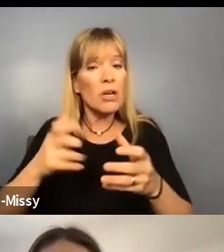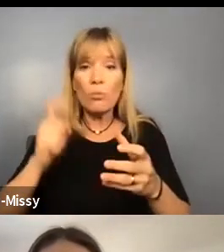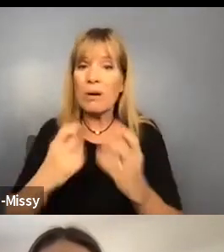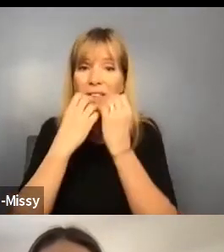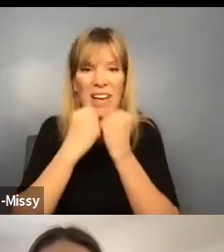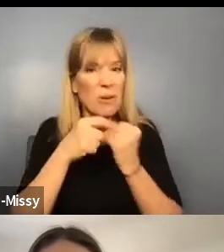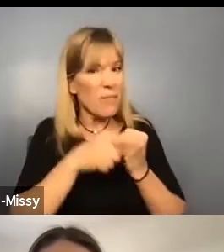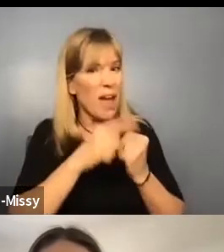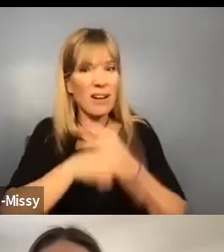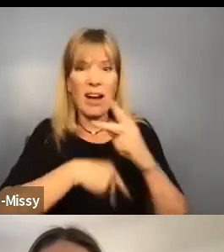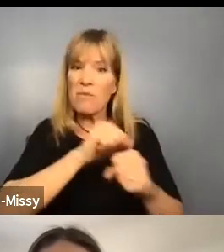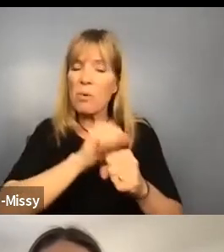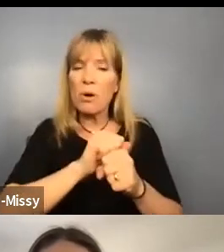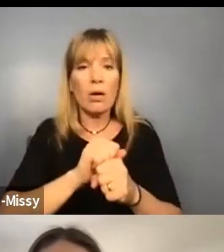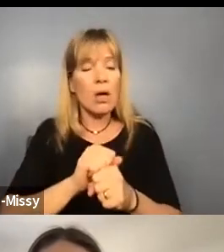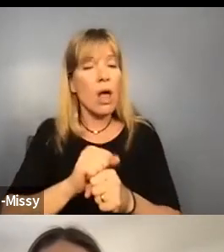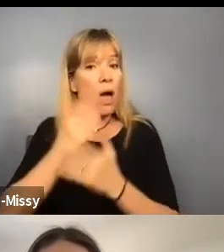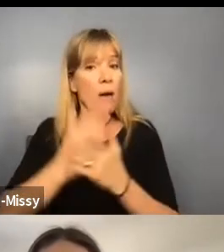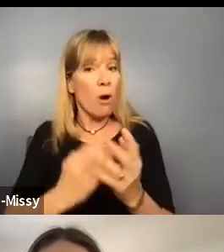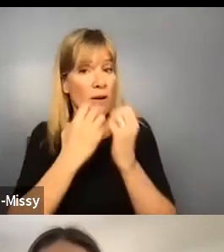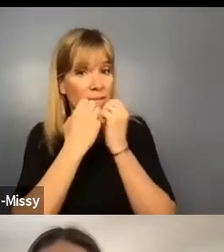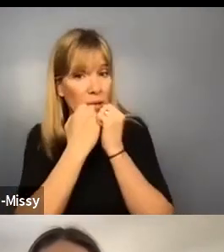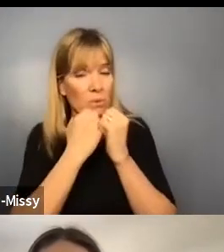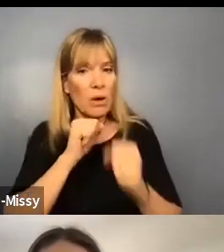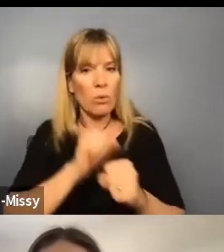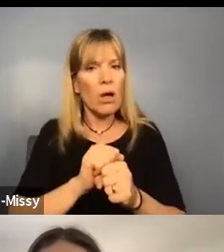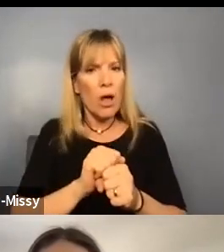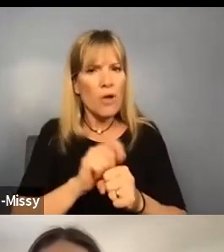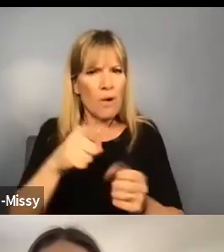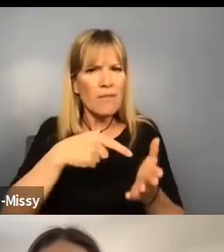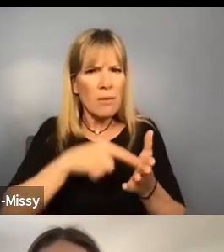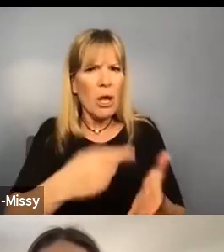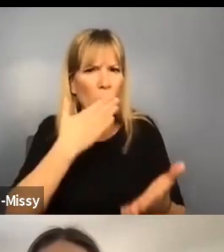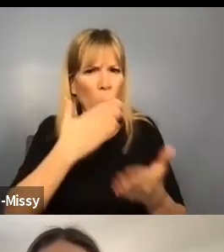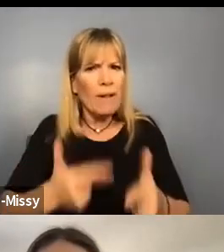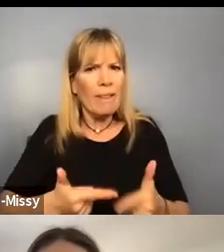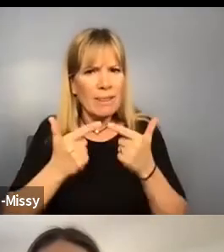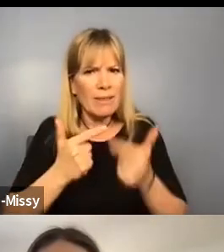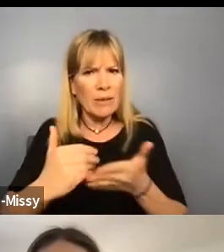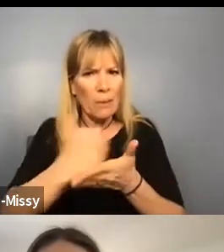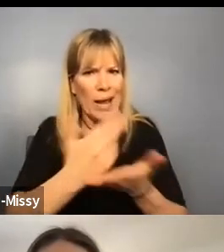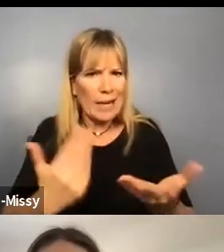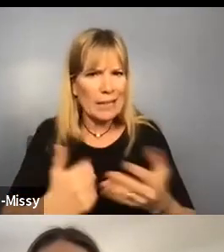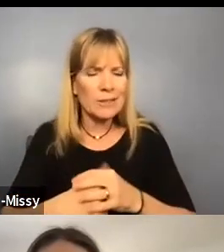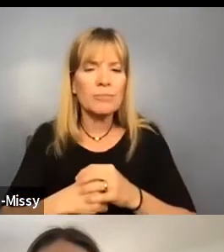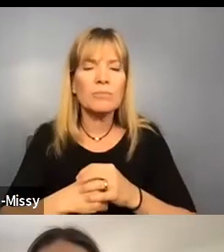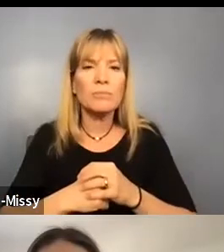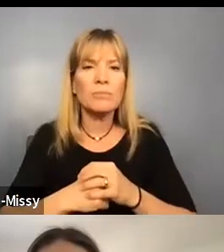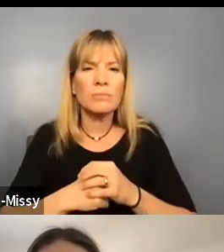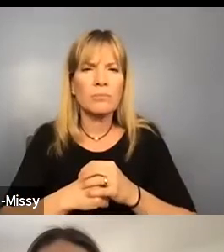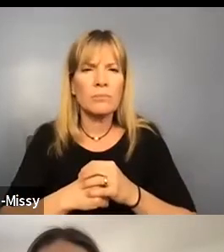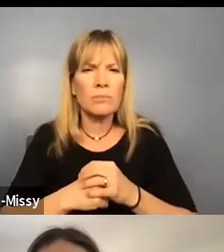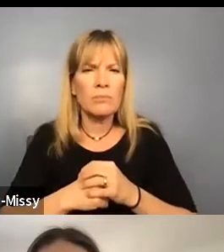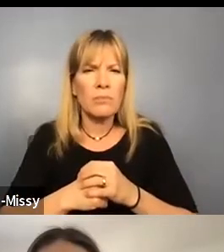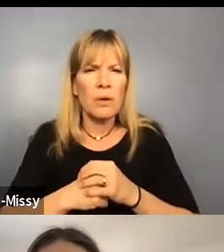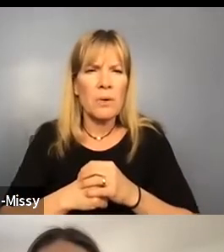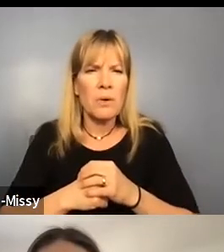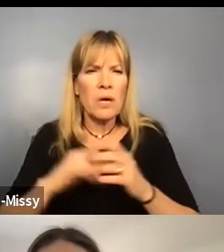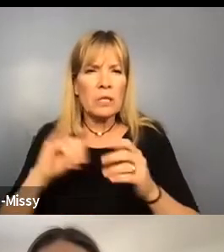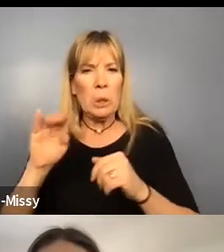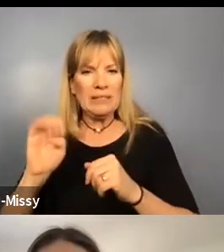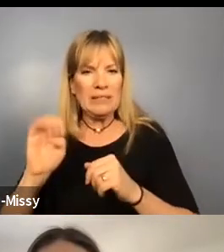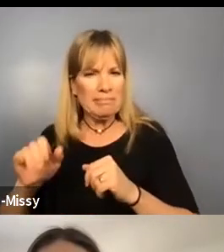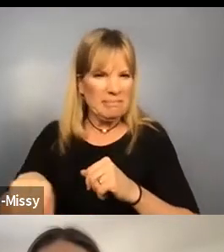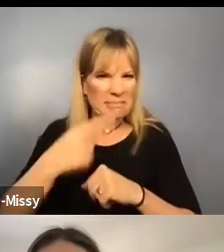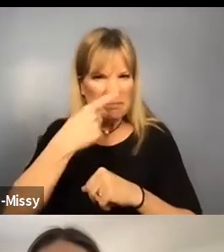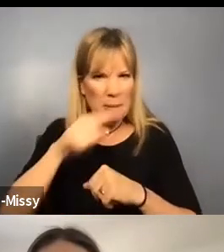that work. And part of valuing that is paying a living wage. Yeah. I just want to add one thing.